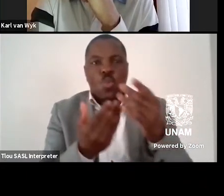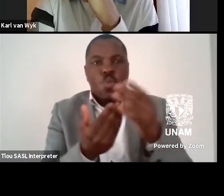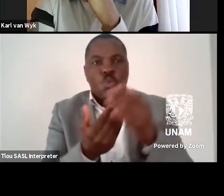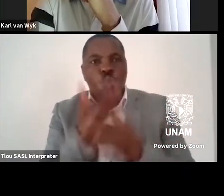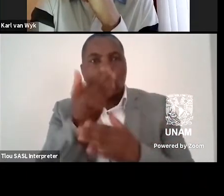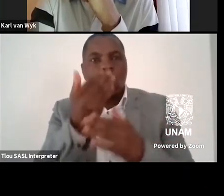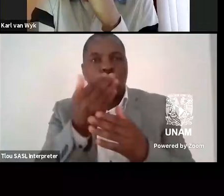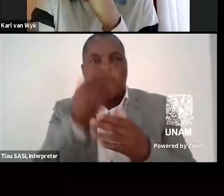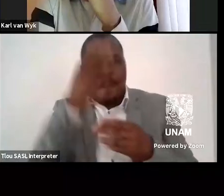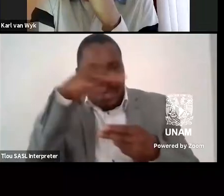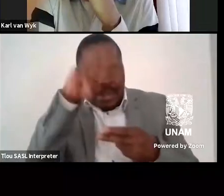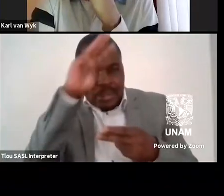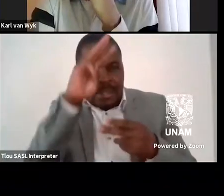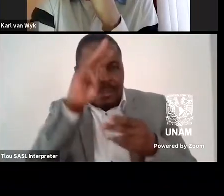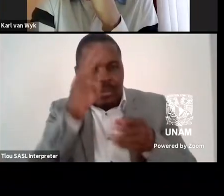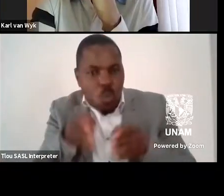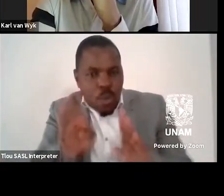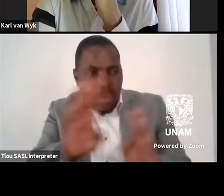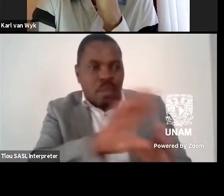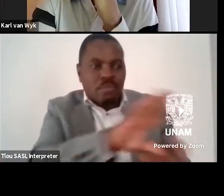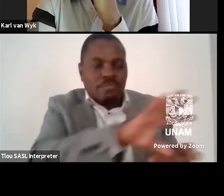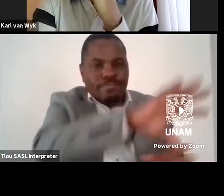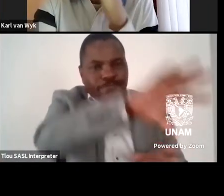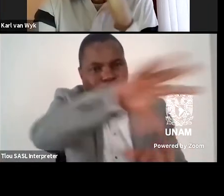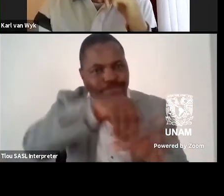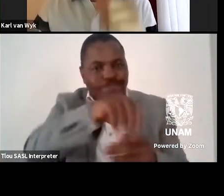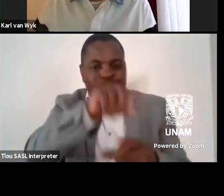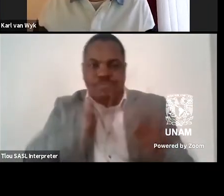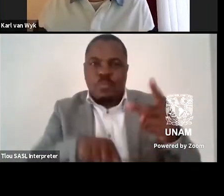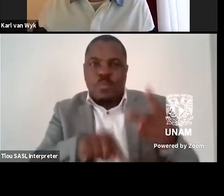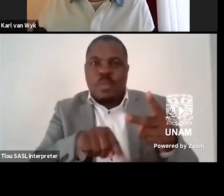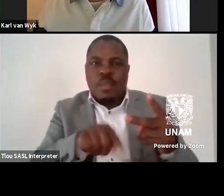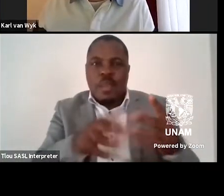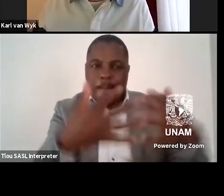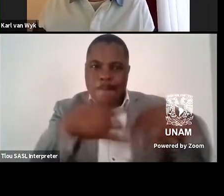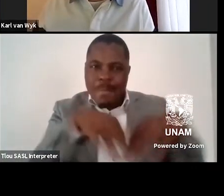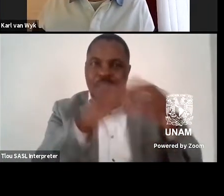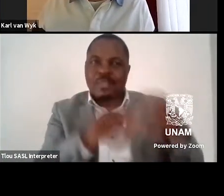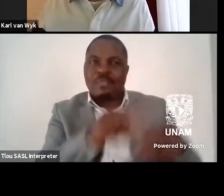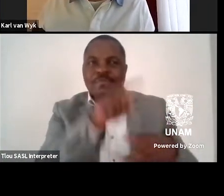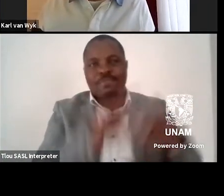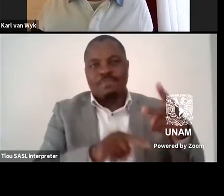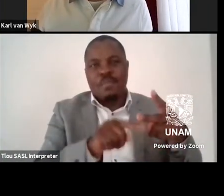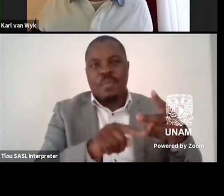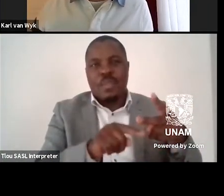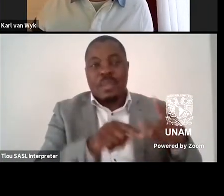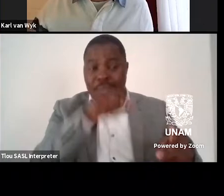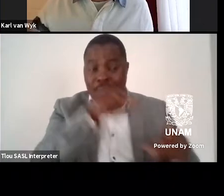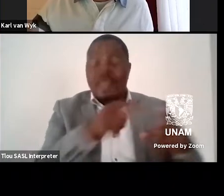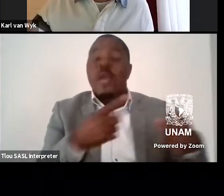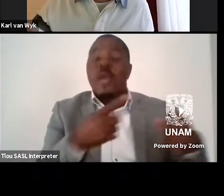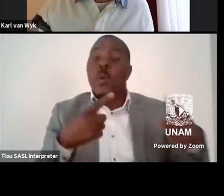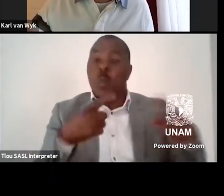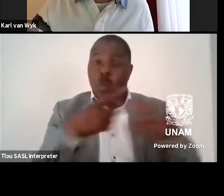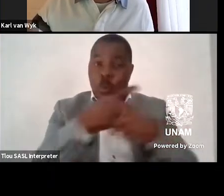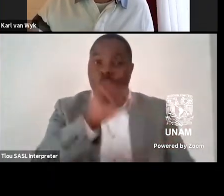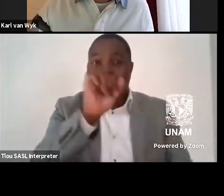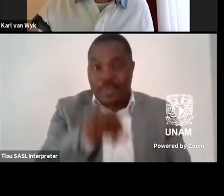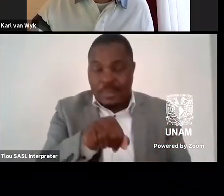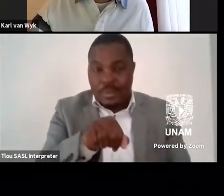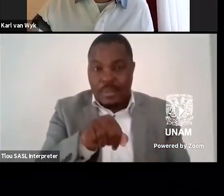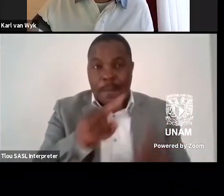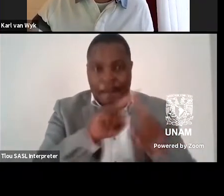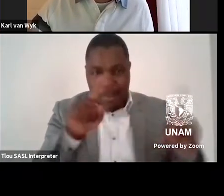trend. So this mixture is complicated, but I think